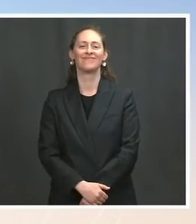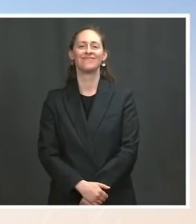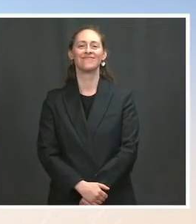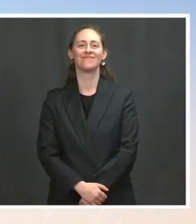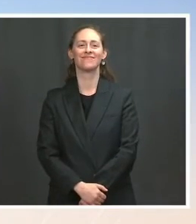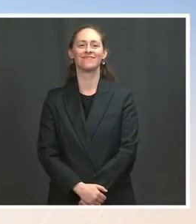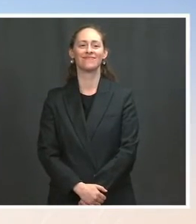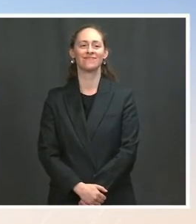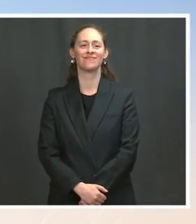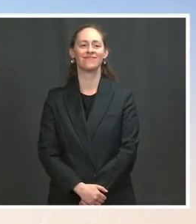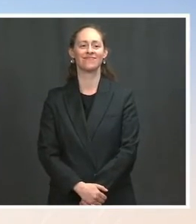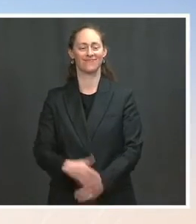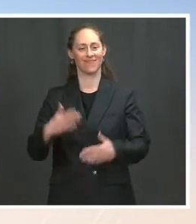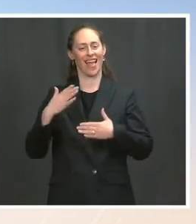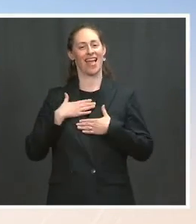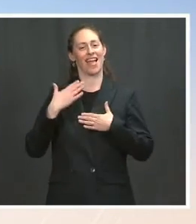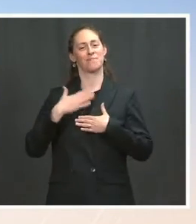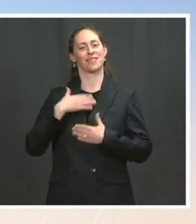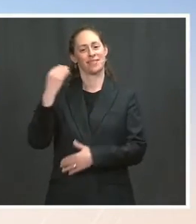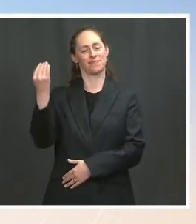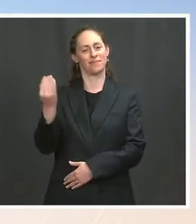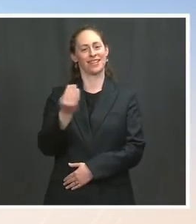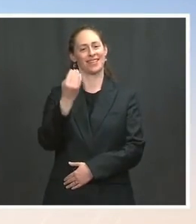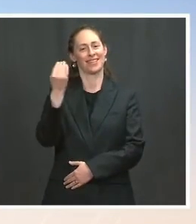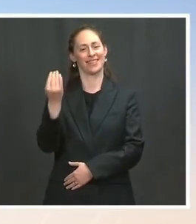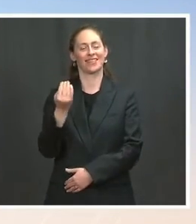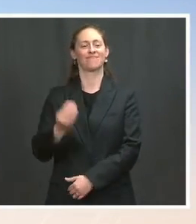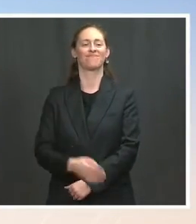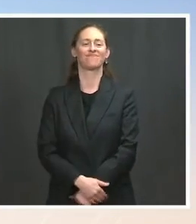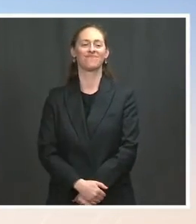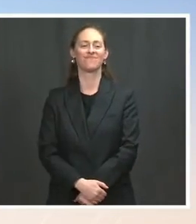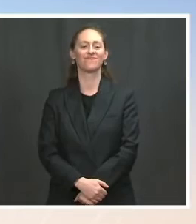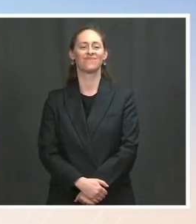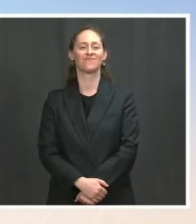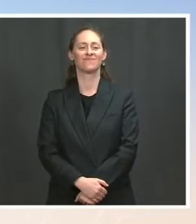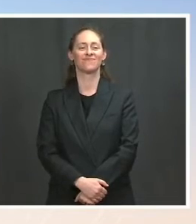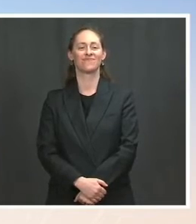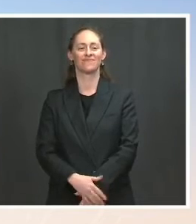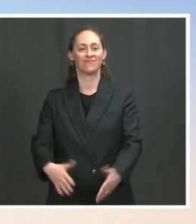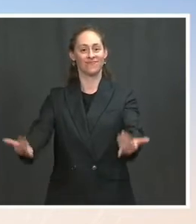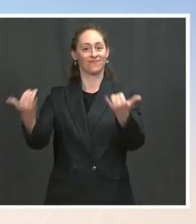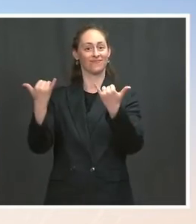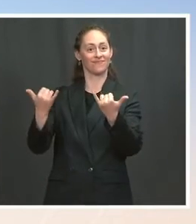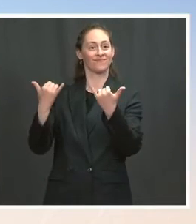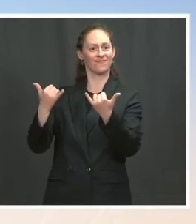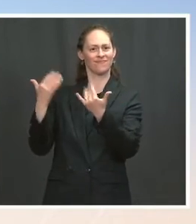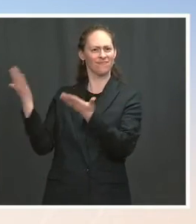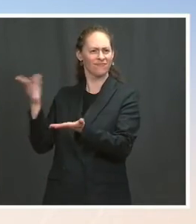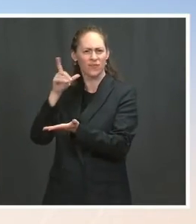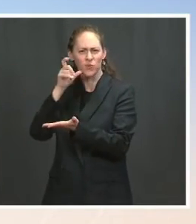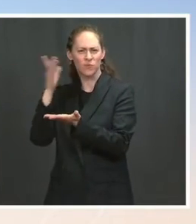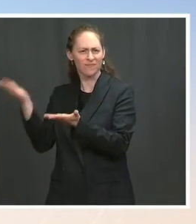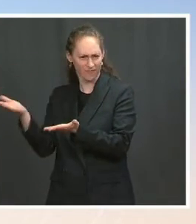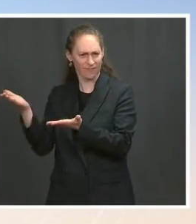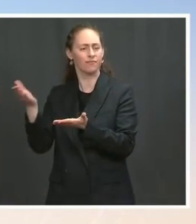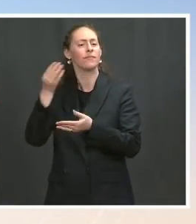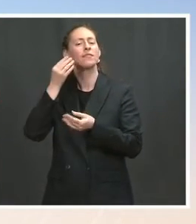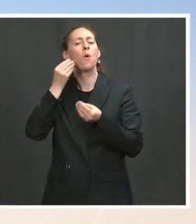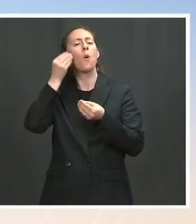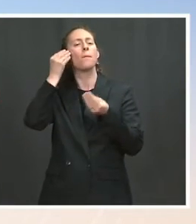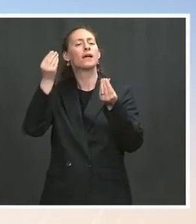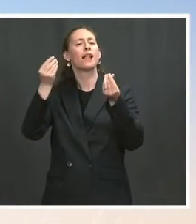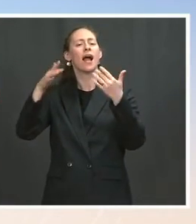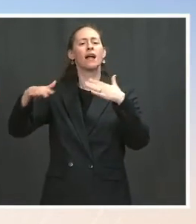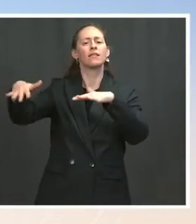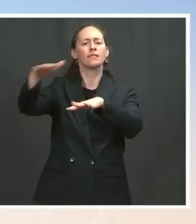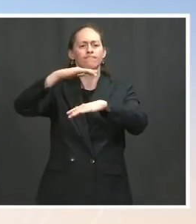Happy Monday. Today, we are joined by Homeland Security Advisor and Deputy National Security Advisor Dr.